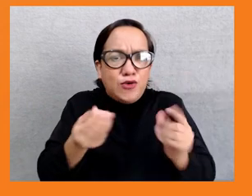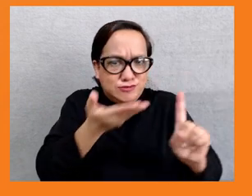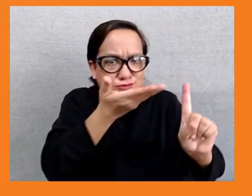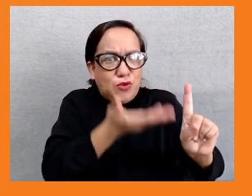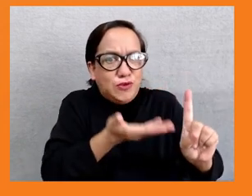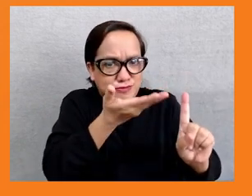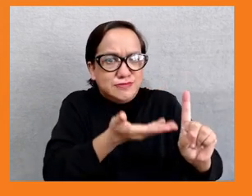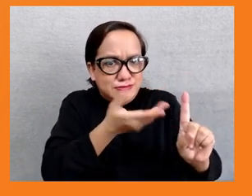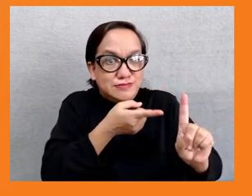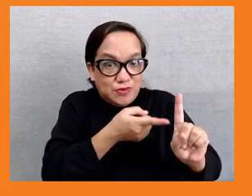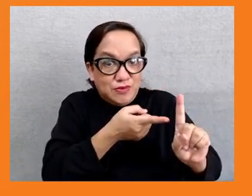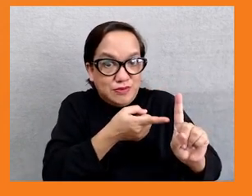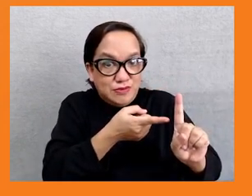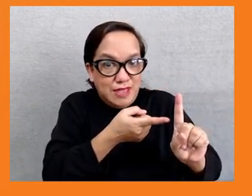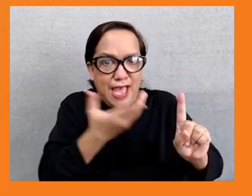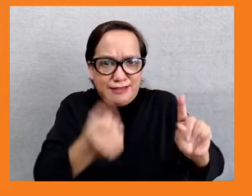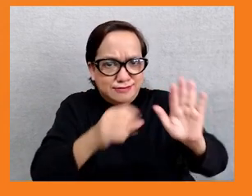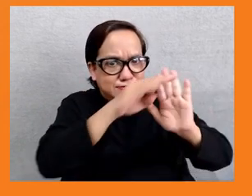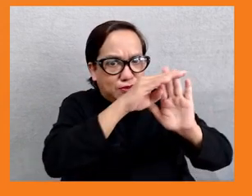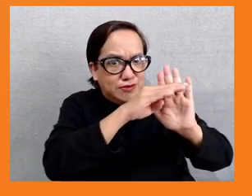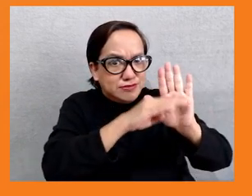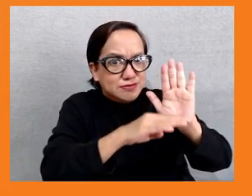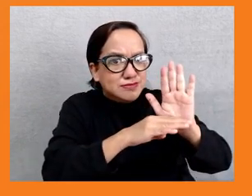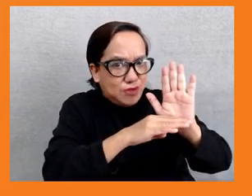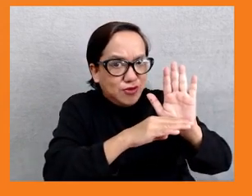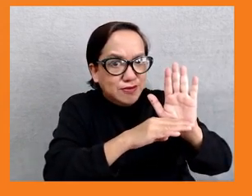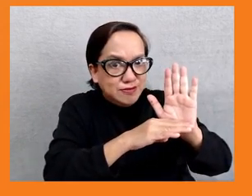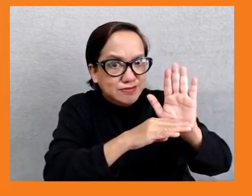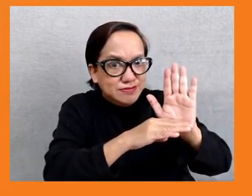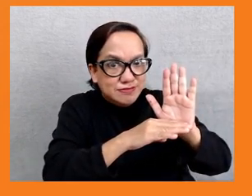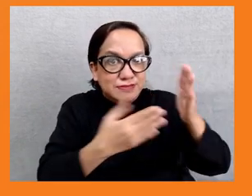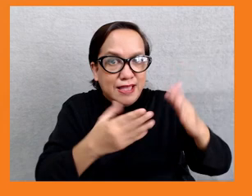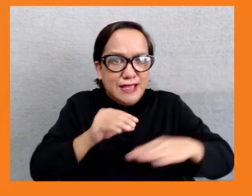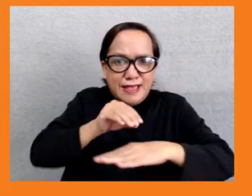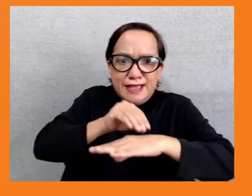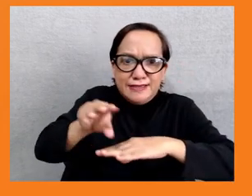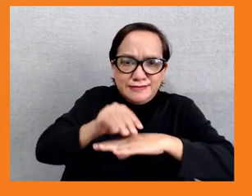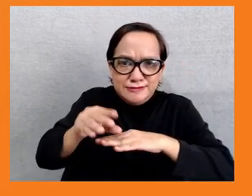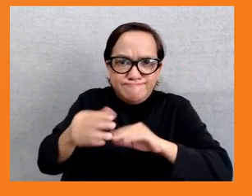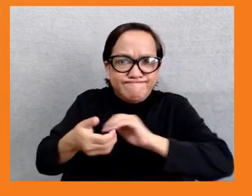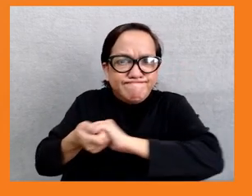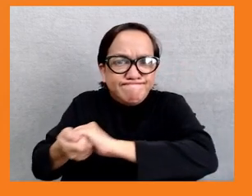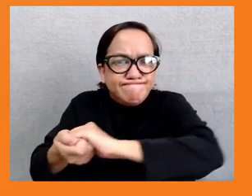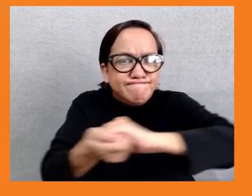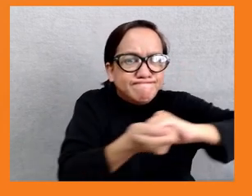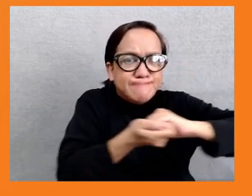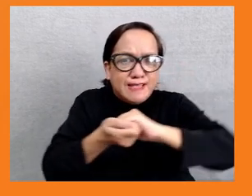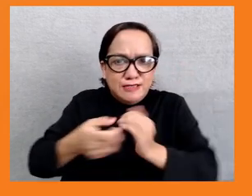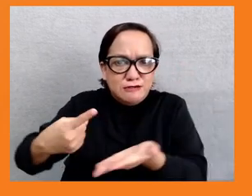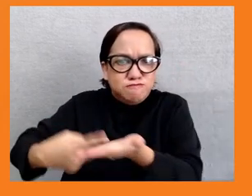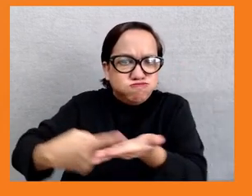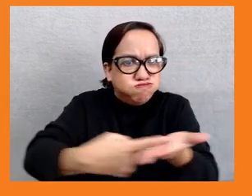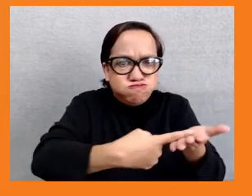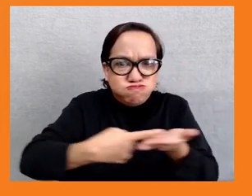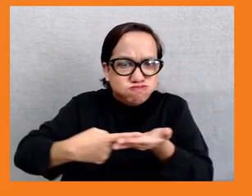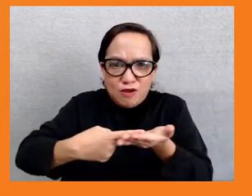the ongoing safeguard policy update consultation. We even had deep engagement with the CSOs at the project level.